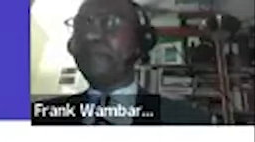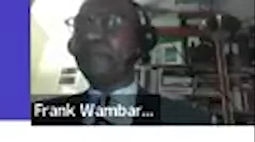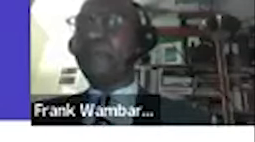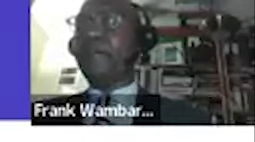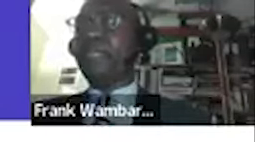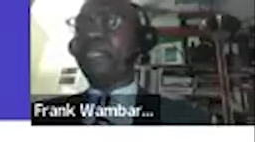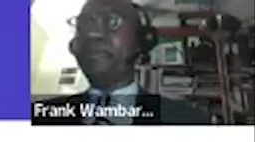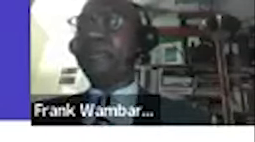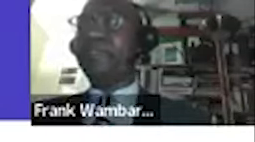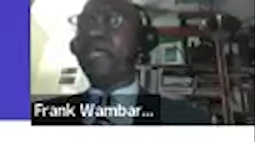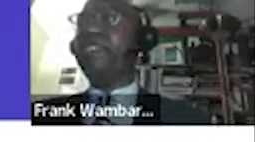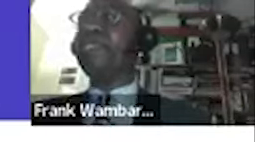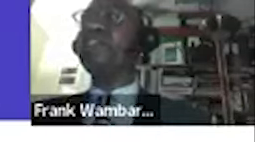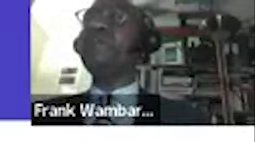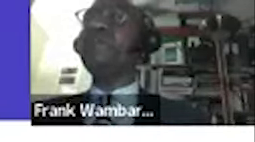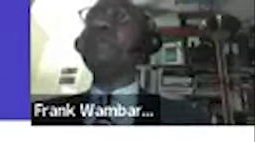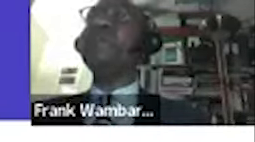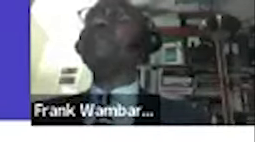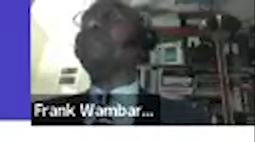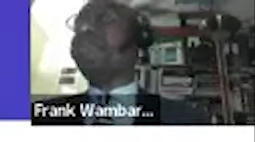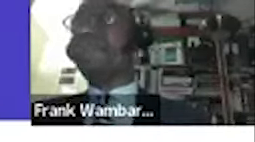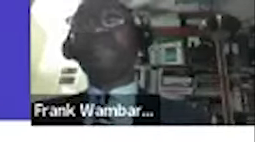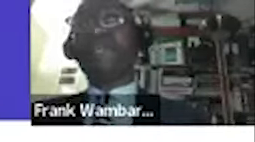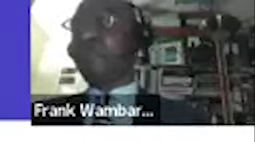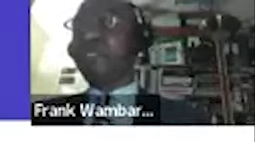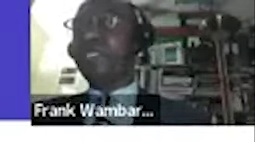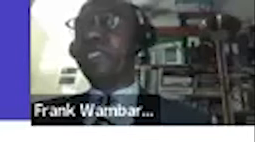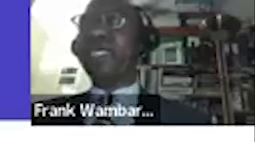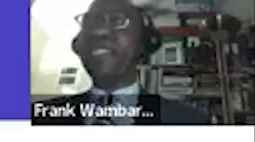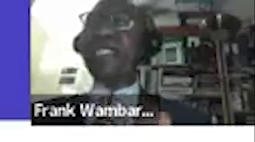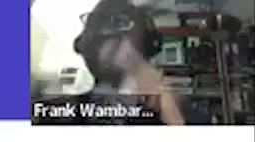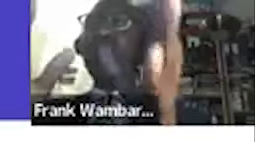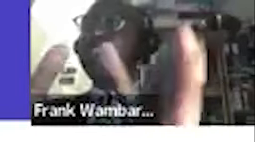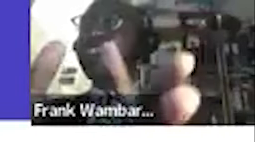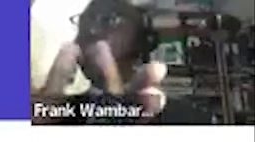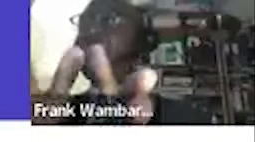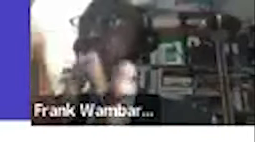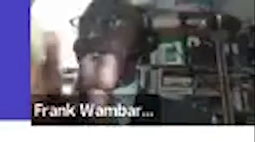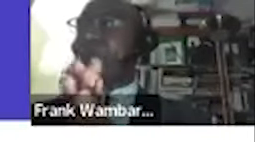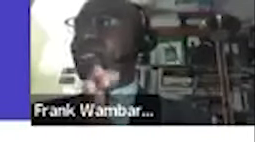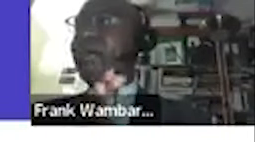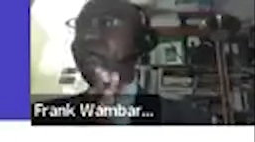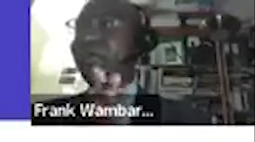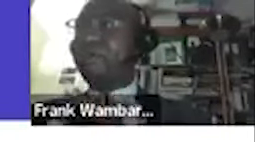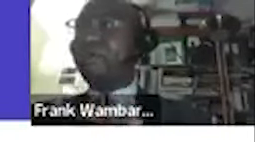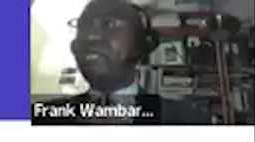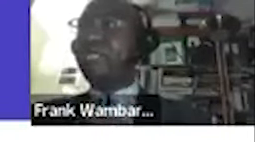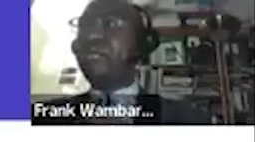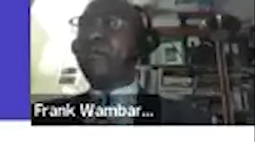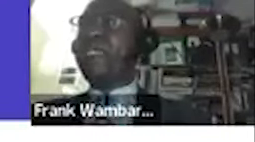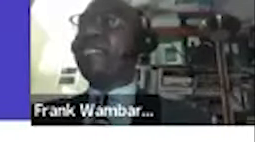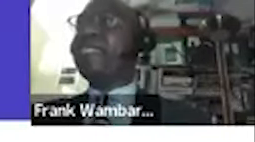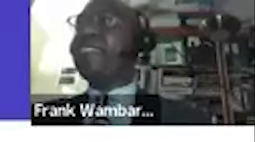per month and that job looked very very good it had all these features that i'm talking about